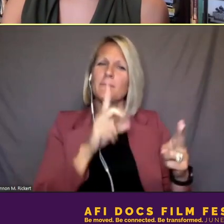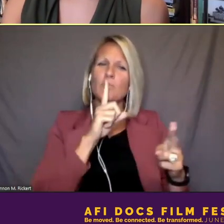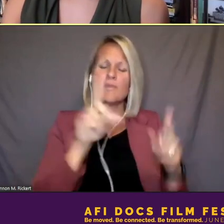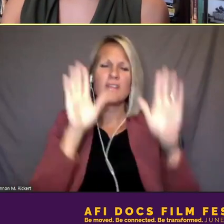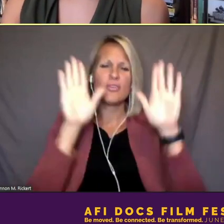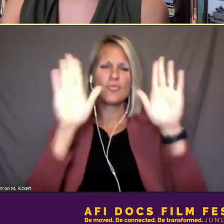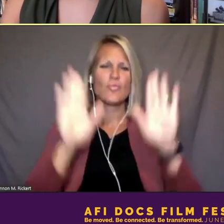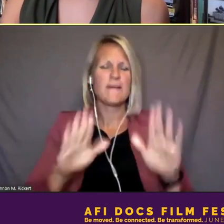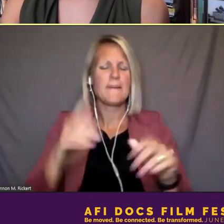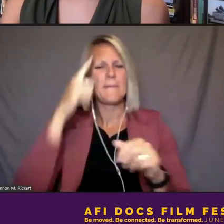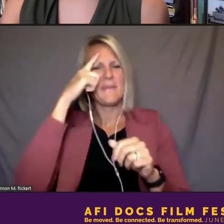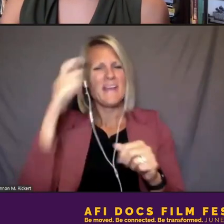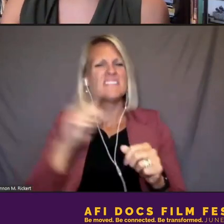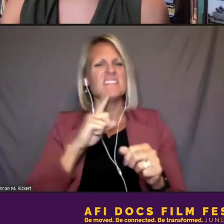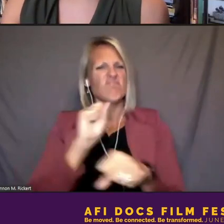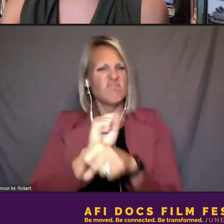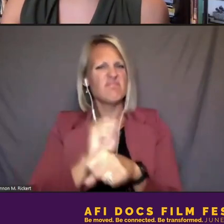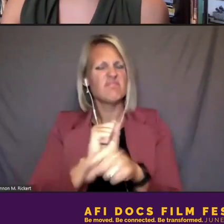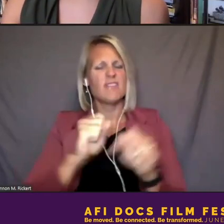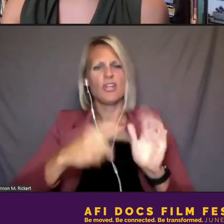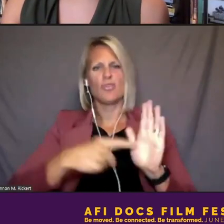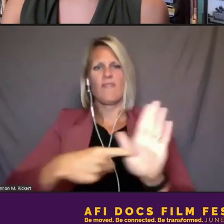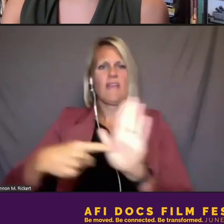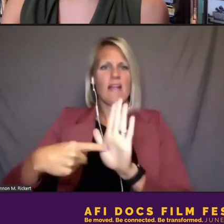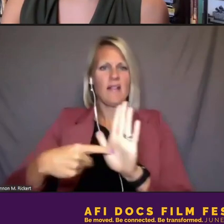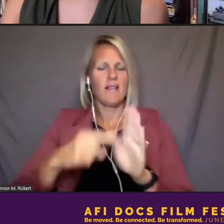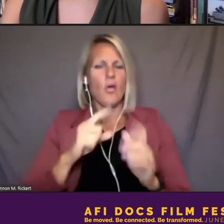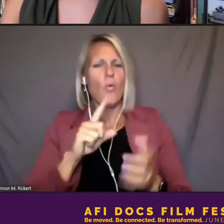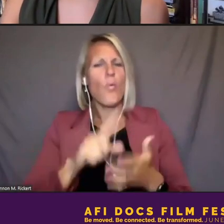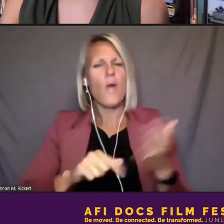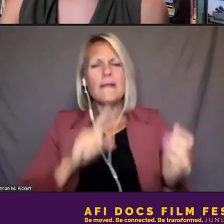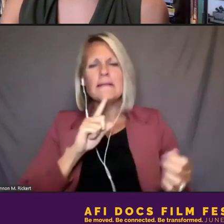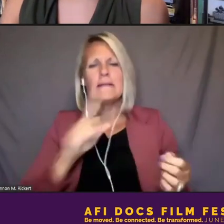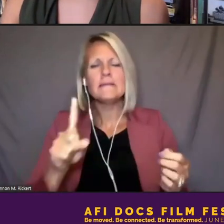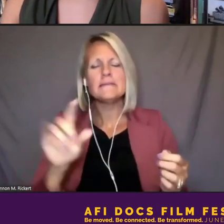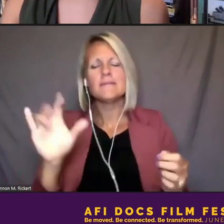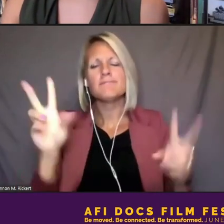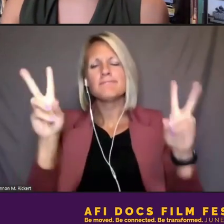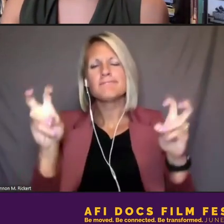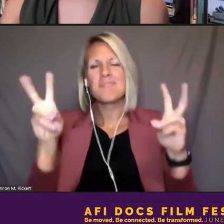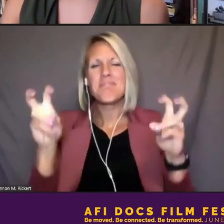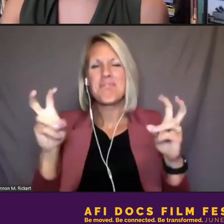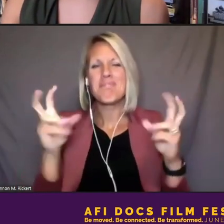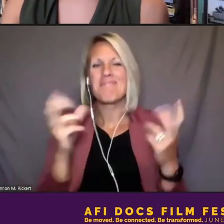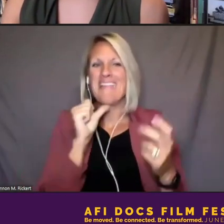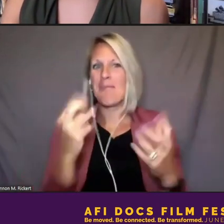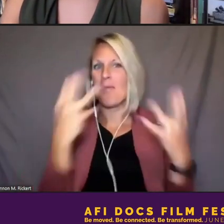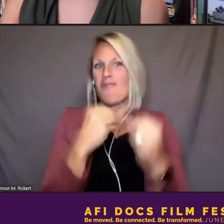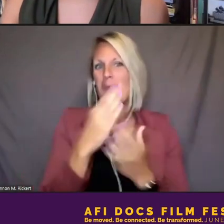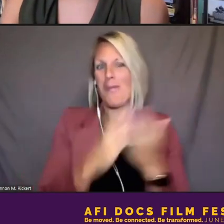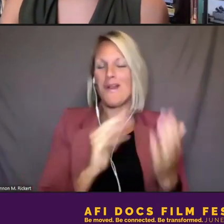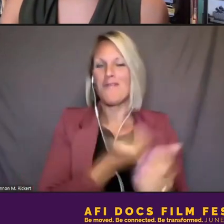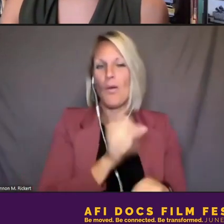think it does reveal what is kind of the less glamorous part of our work, which is really like going through